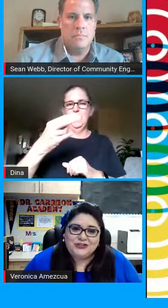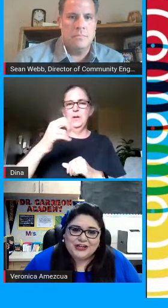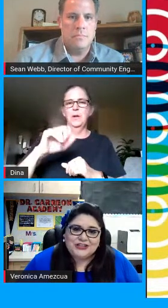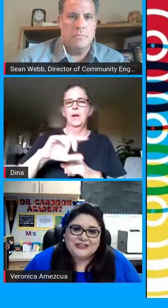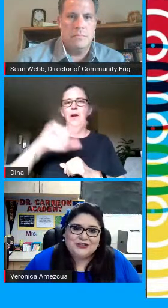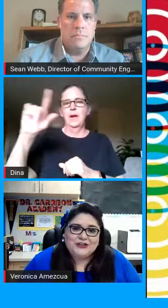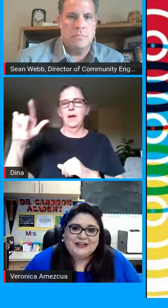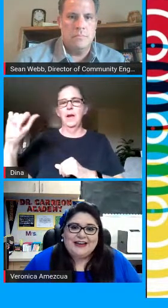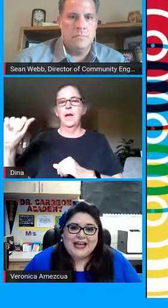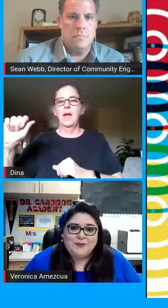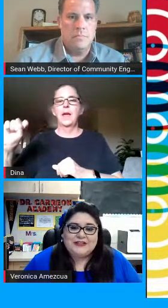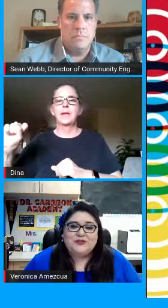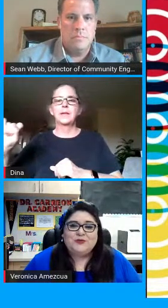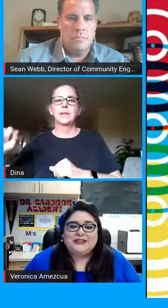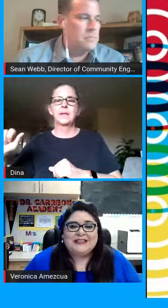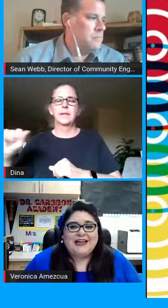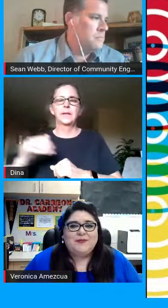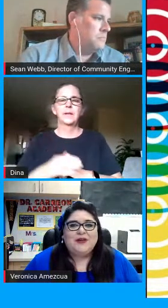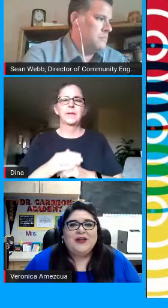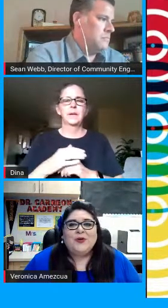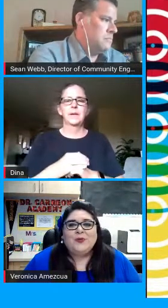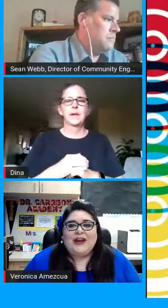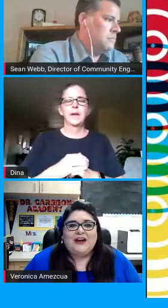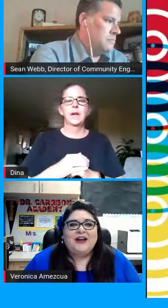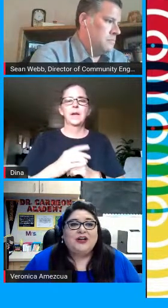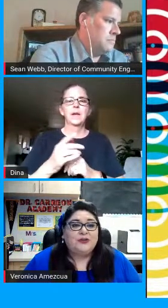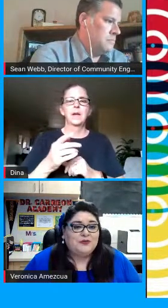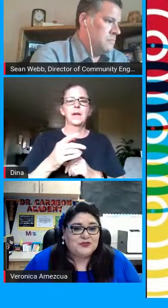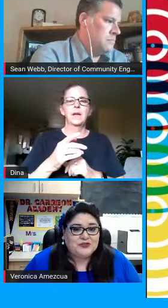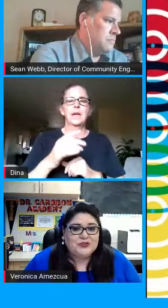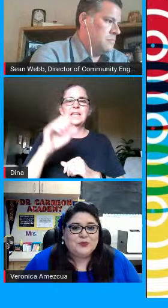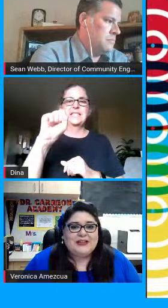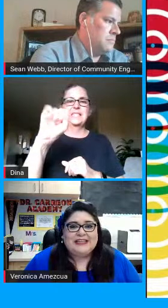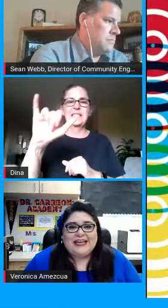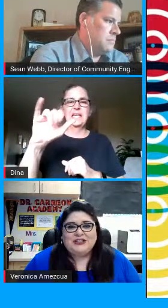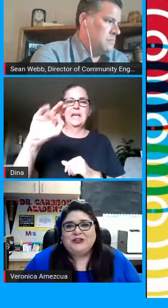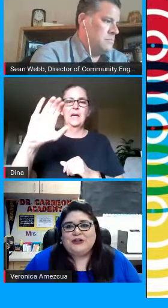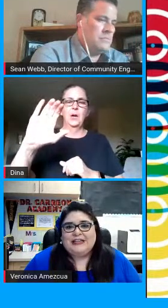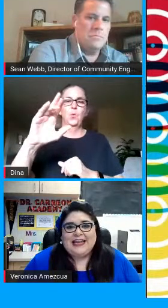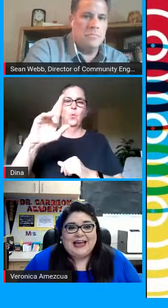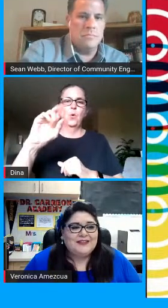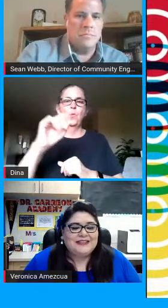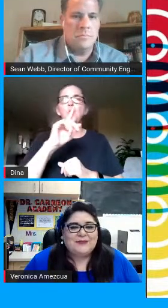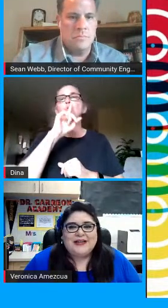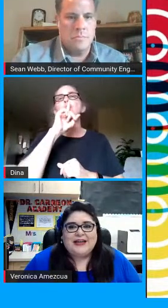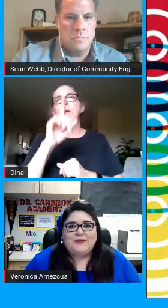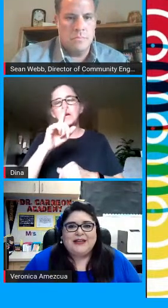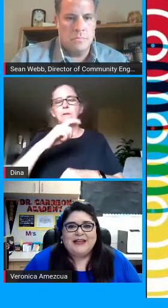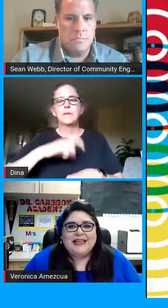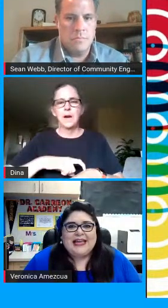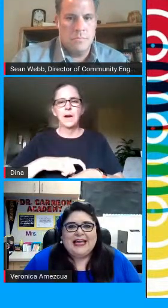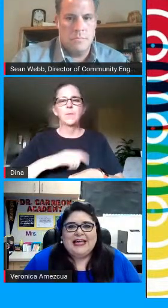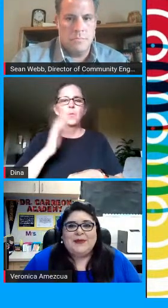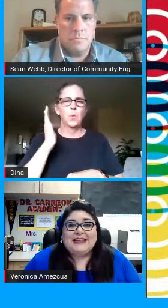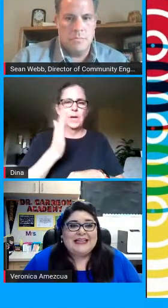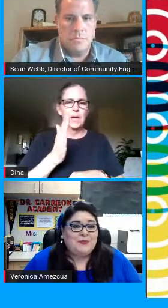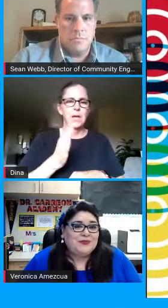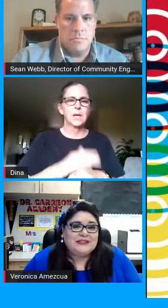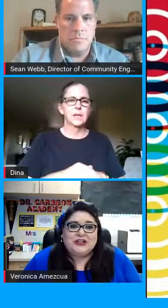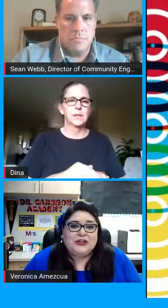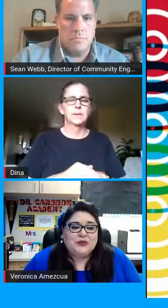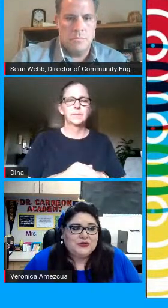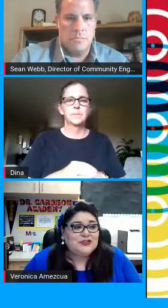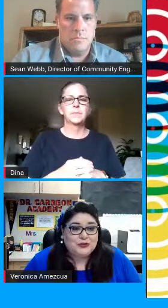synchronous instruction is learning that happens in real time where a group of students will engage in learning at the same time um